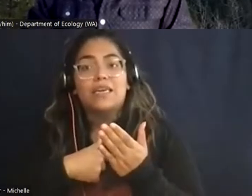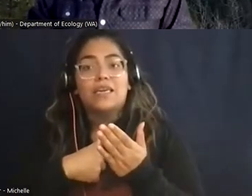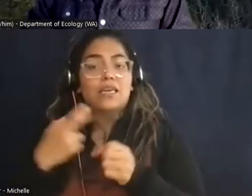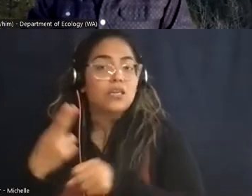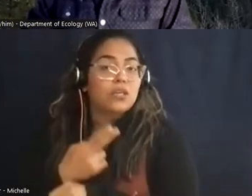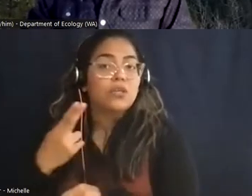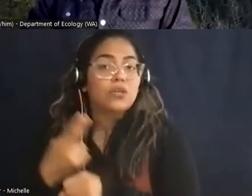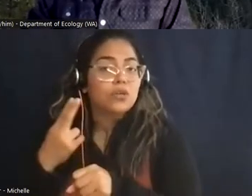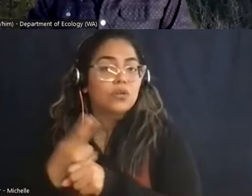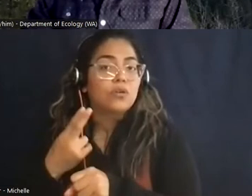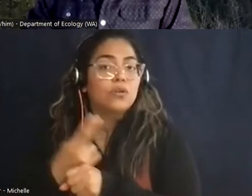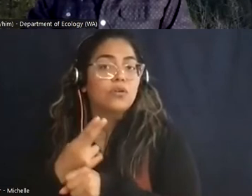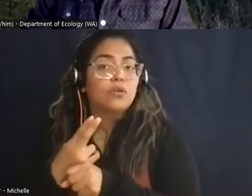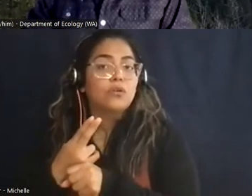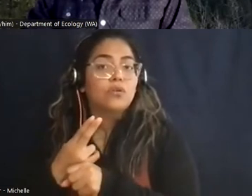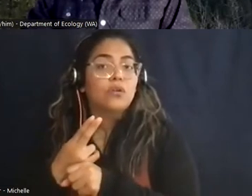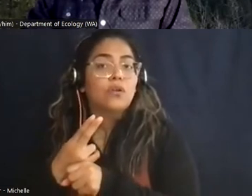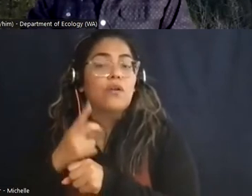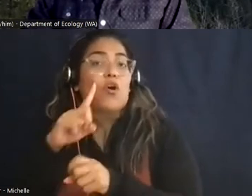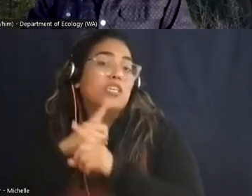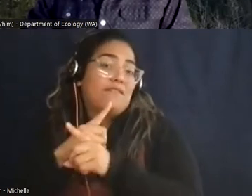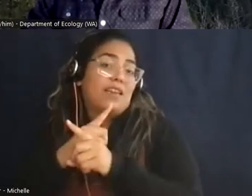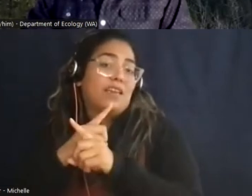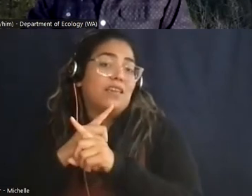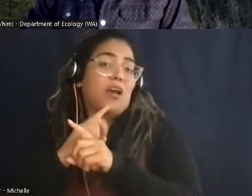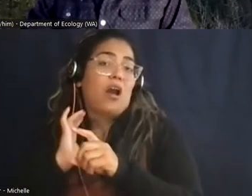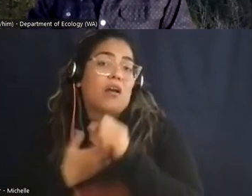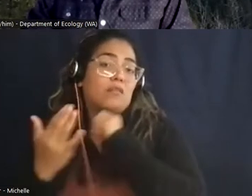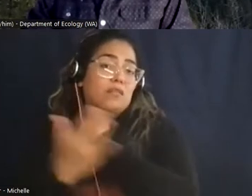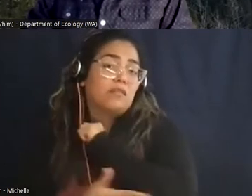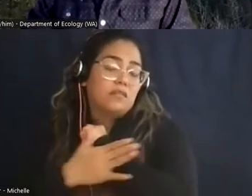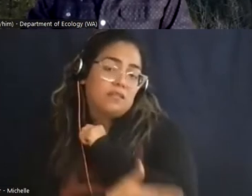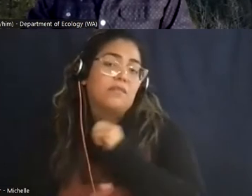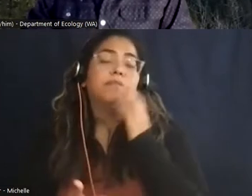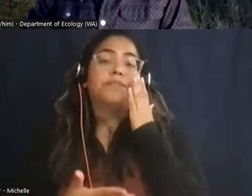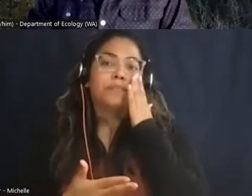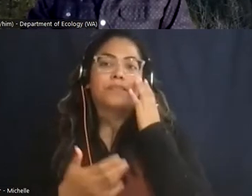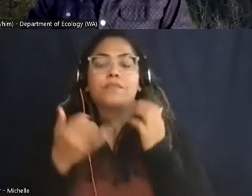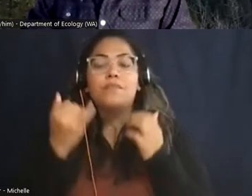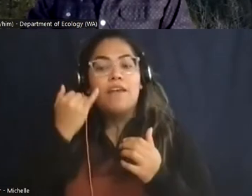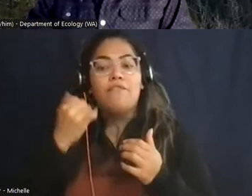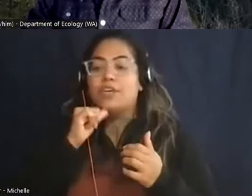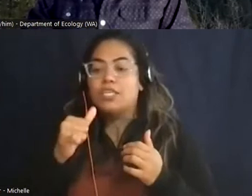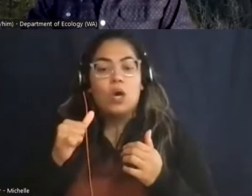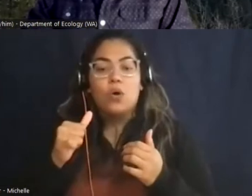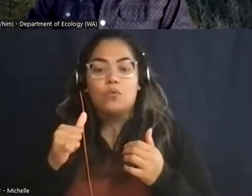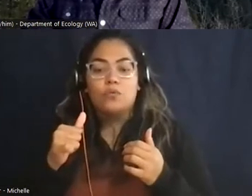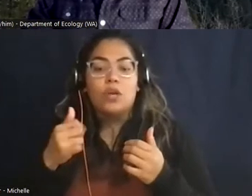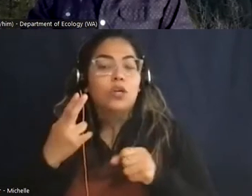again, defend the country. And if we don't take a scientific approach towards